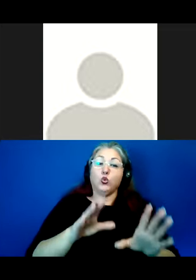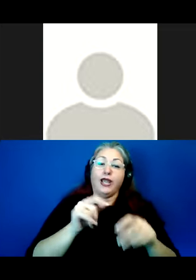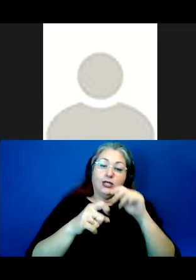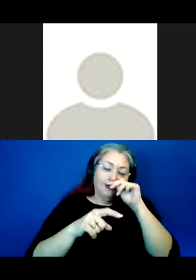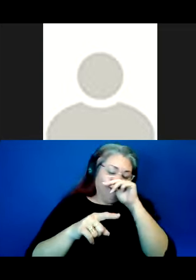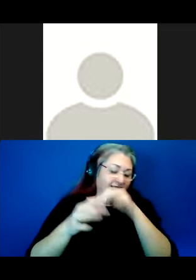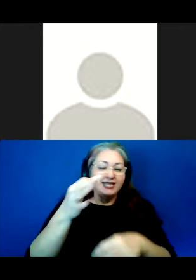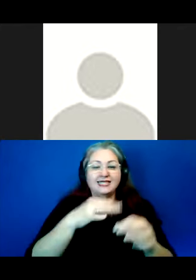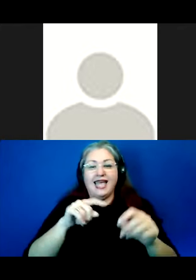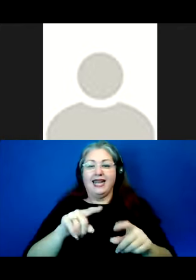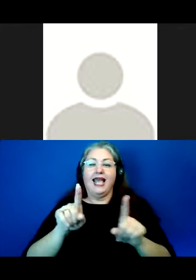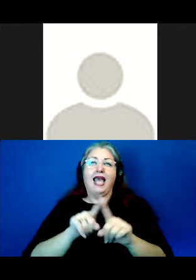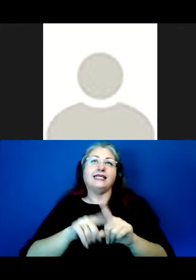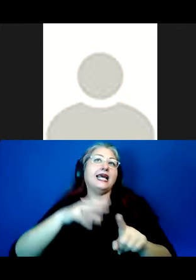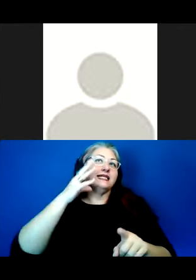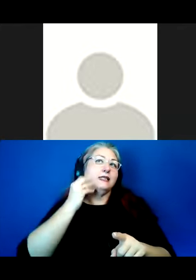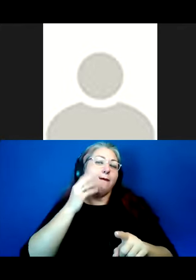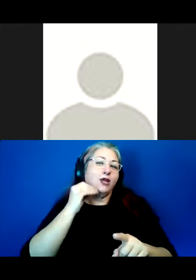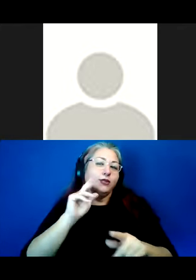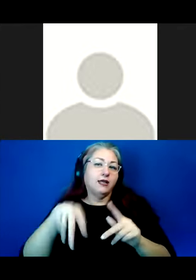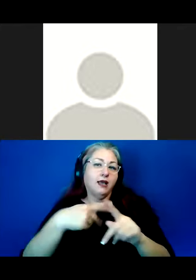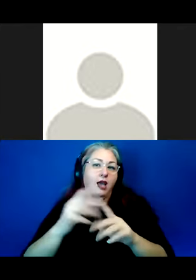rather is in some sort of an experience or type role.